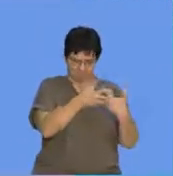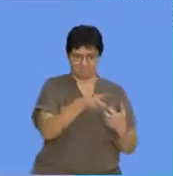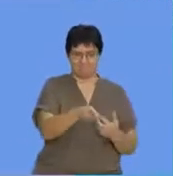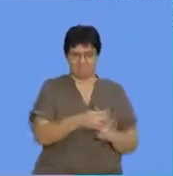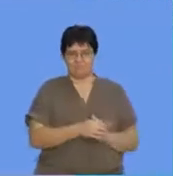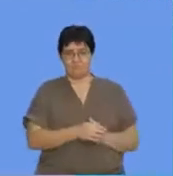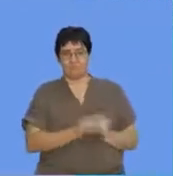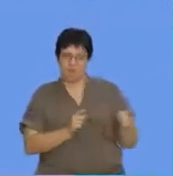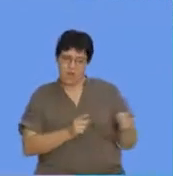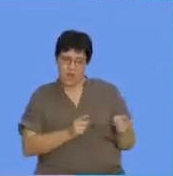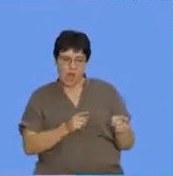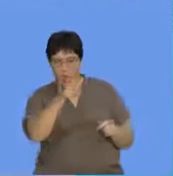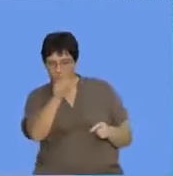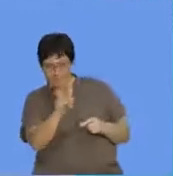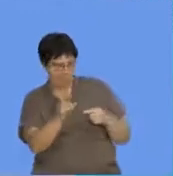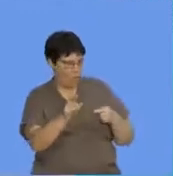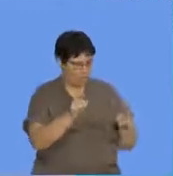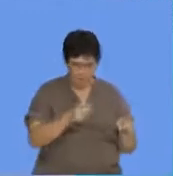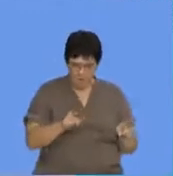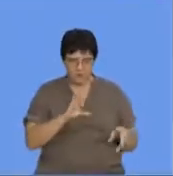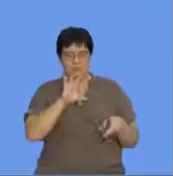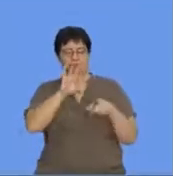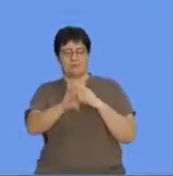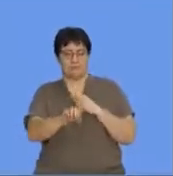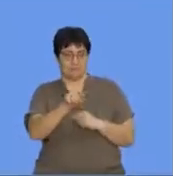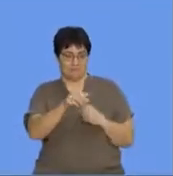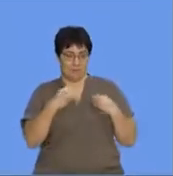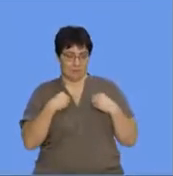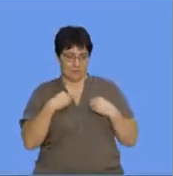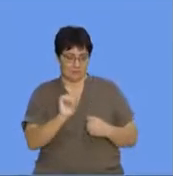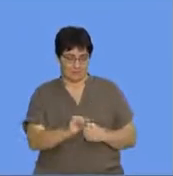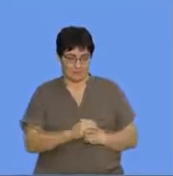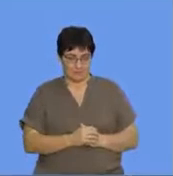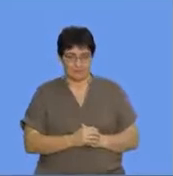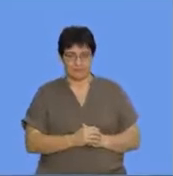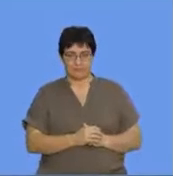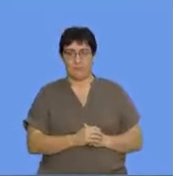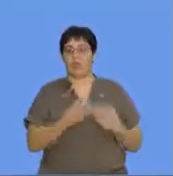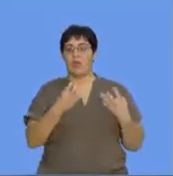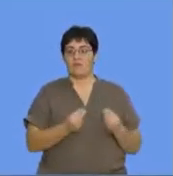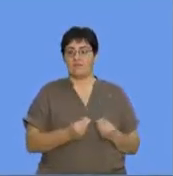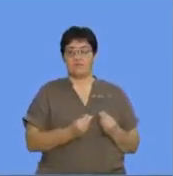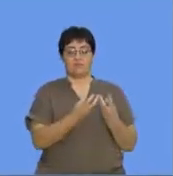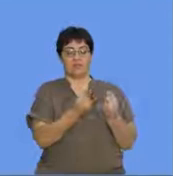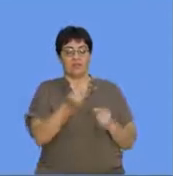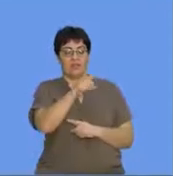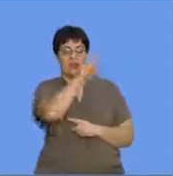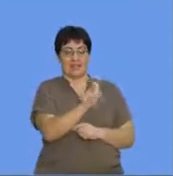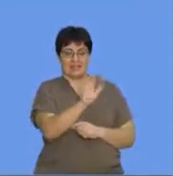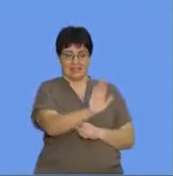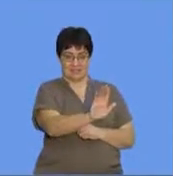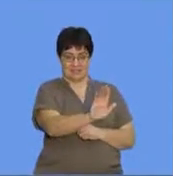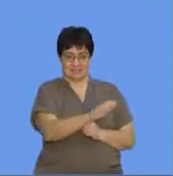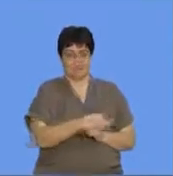and begin to eliminate as we go along. Right. OK. So what do we have? We've got substance X. So substance X